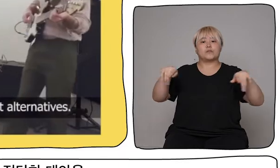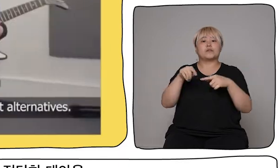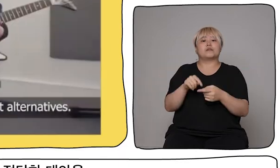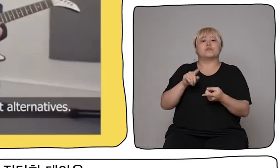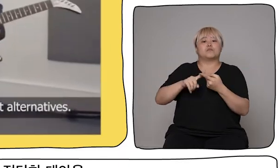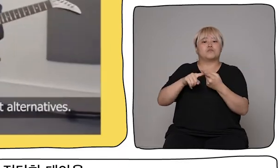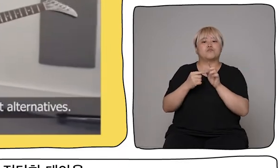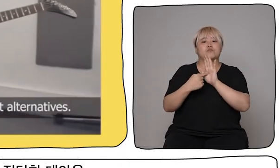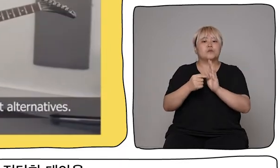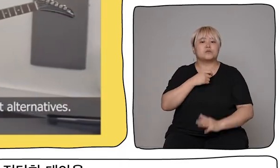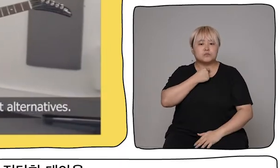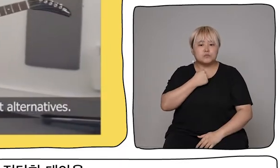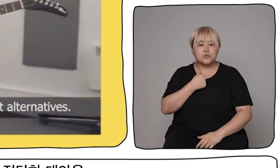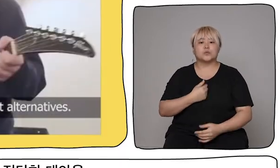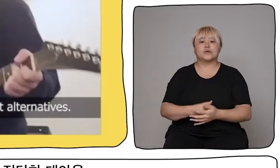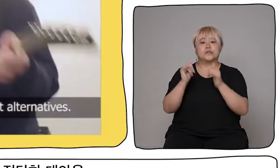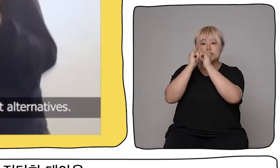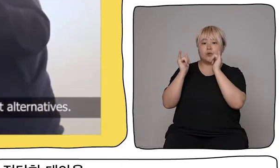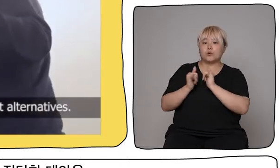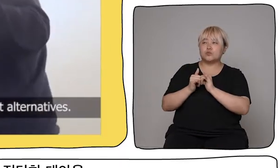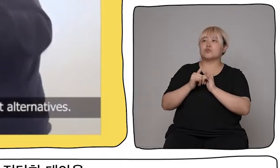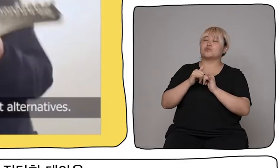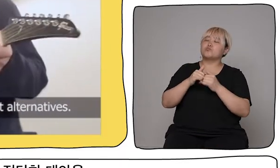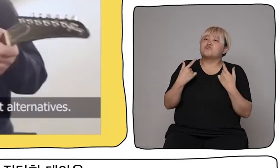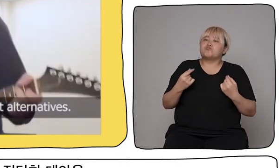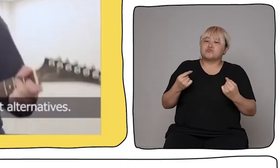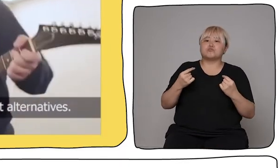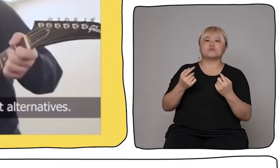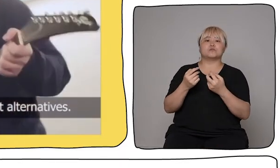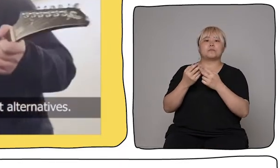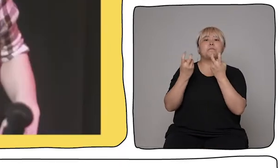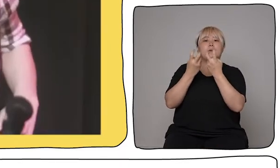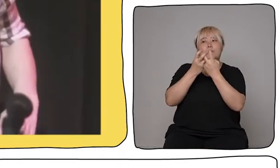inequalities and promote socially just alternatives.